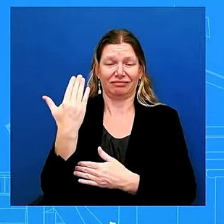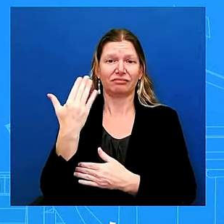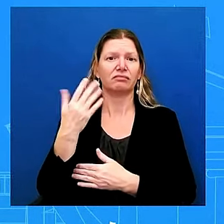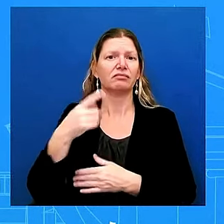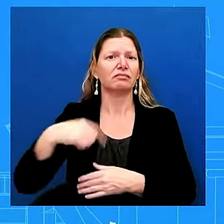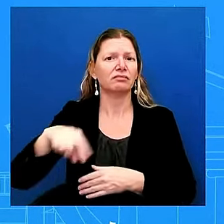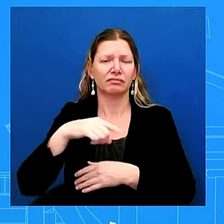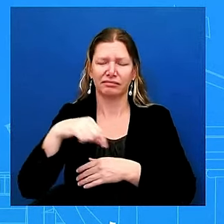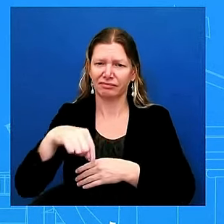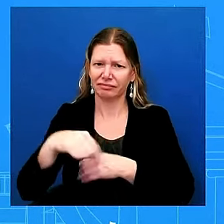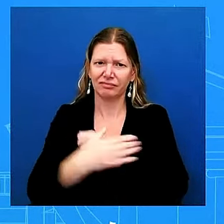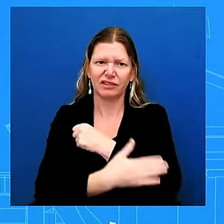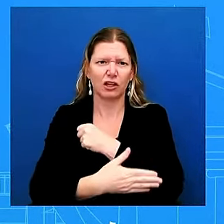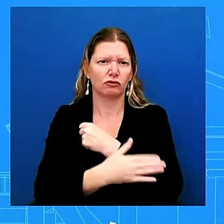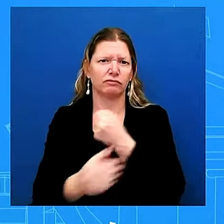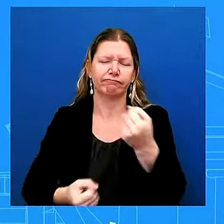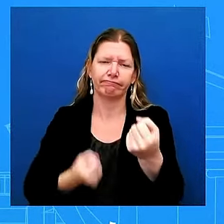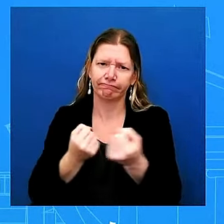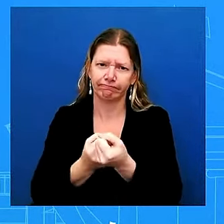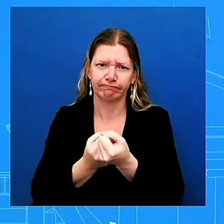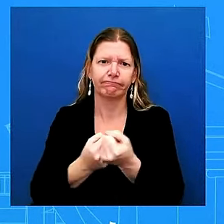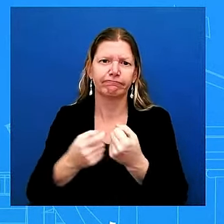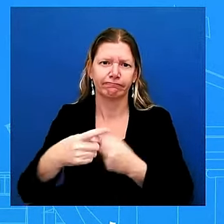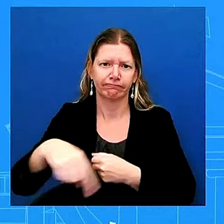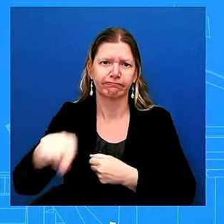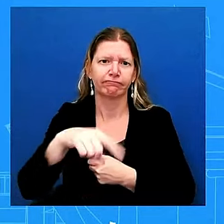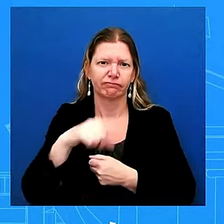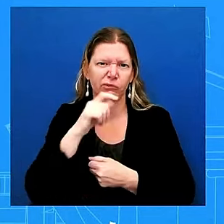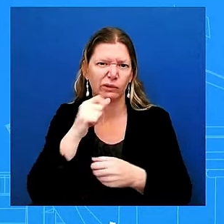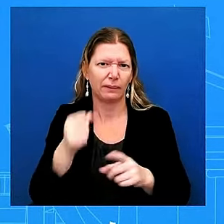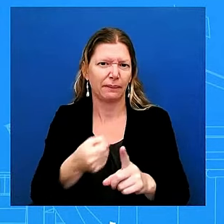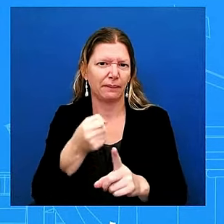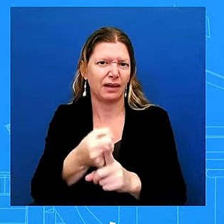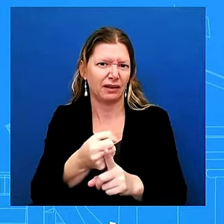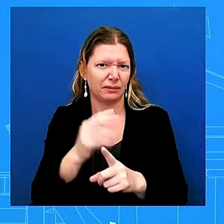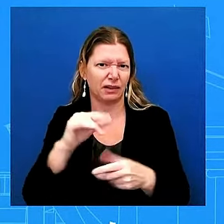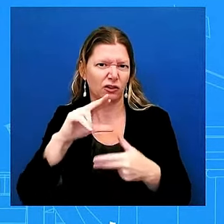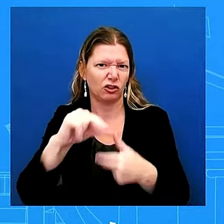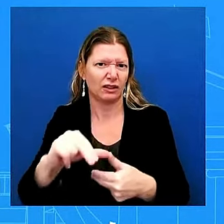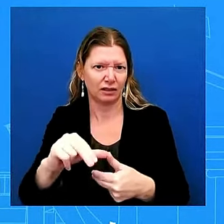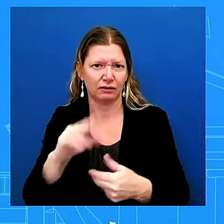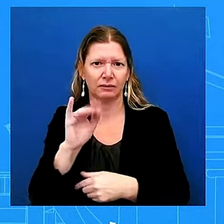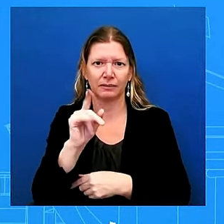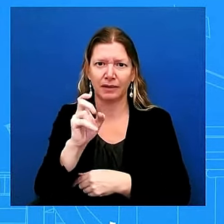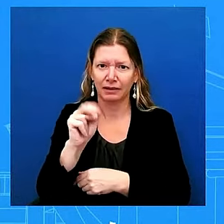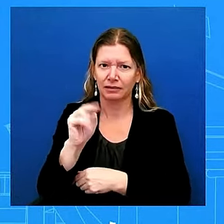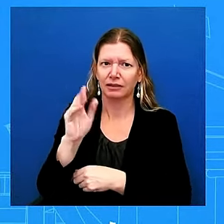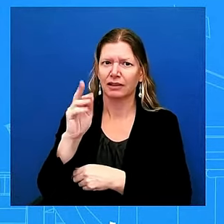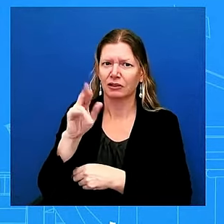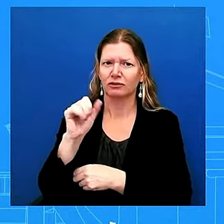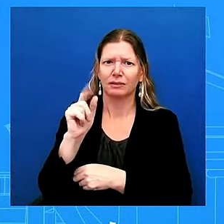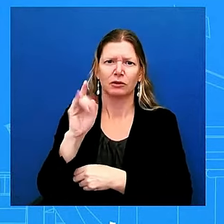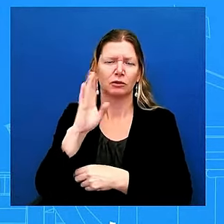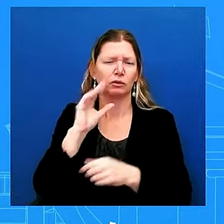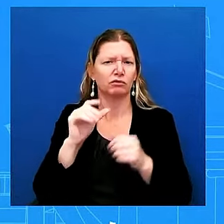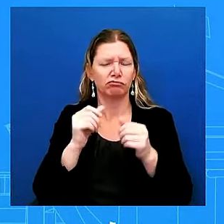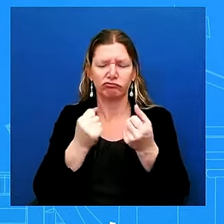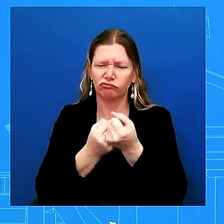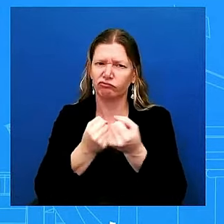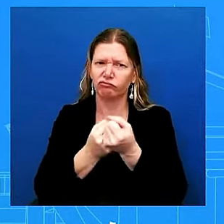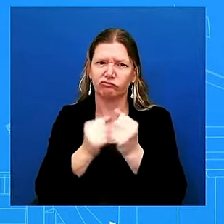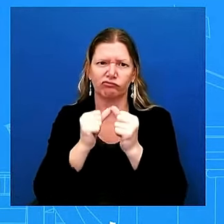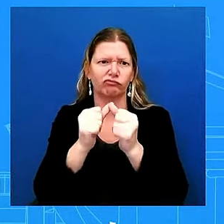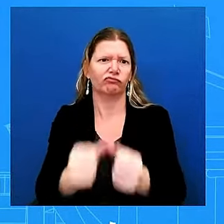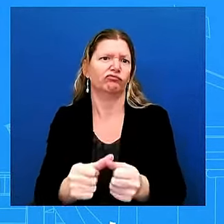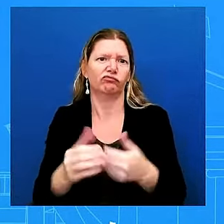with you as long as it takes with that our pleasure to welcome back lsr as we call her here thanks